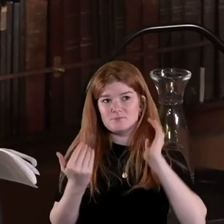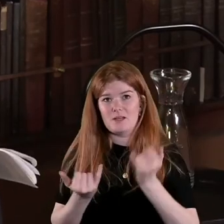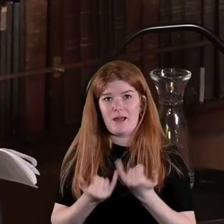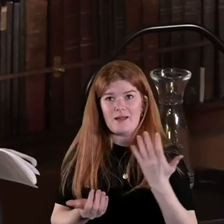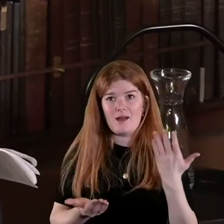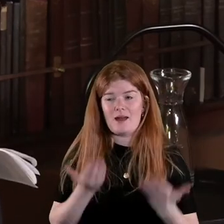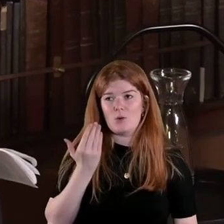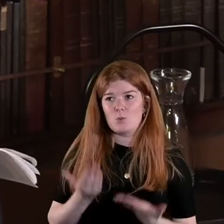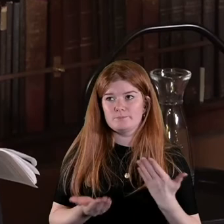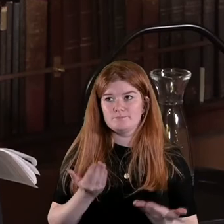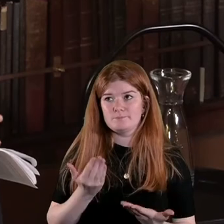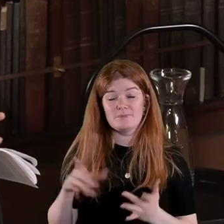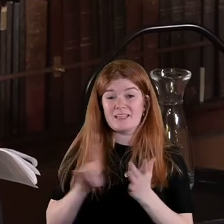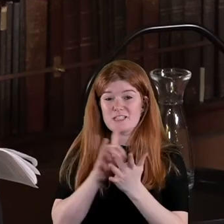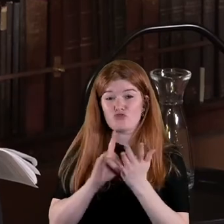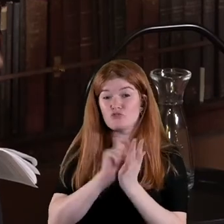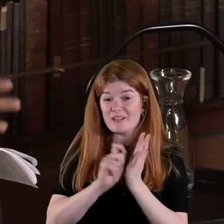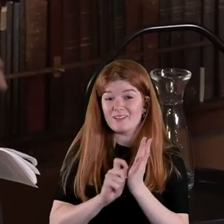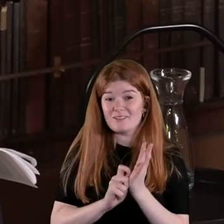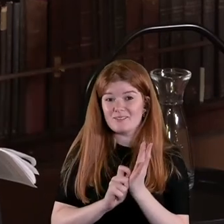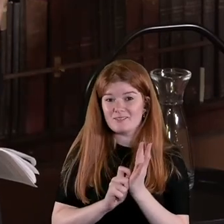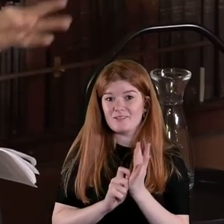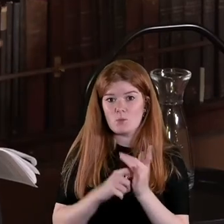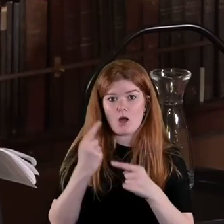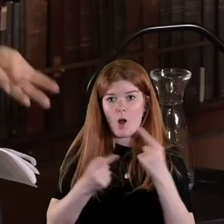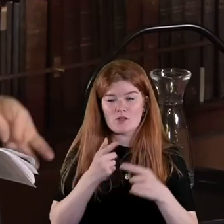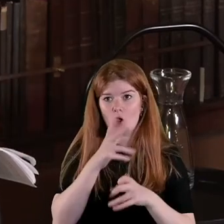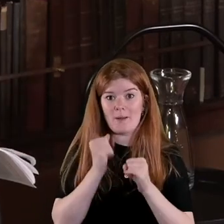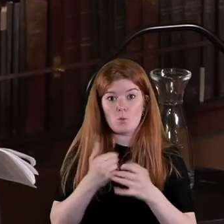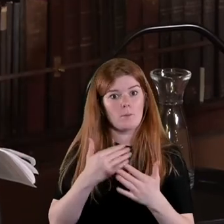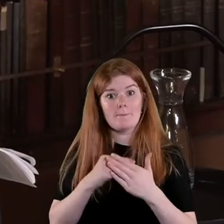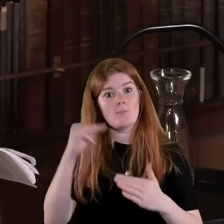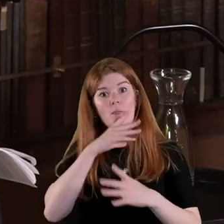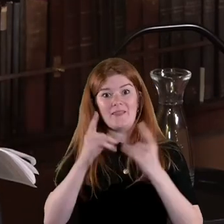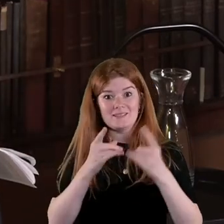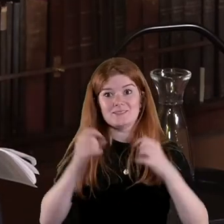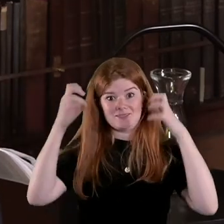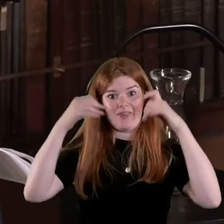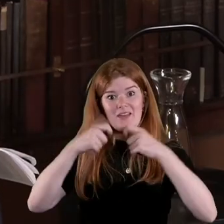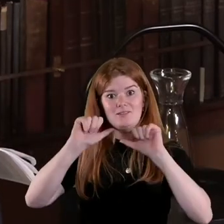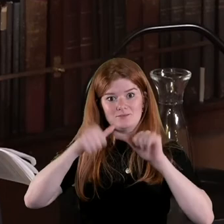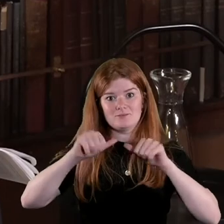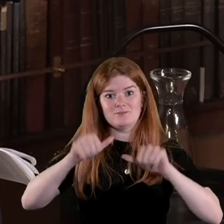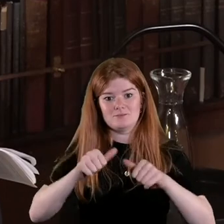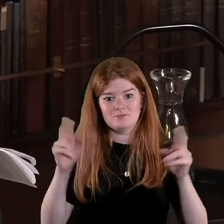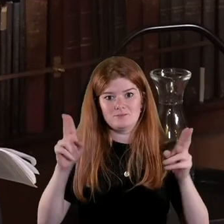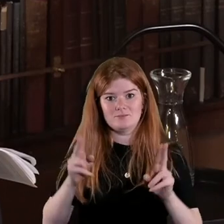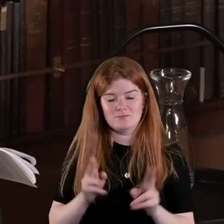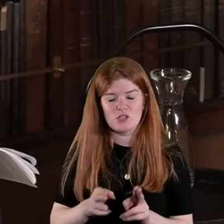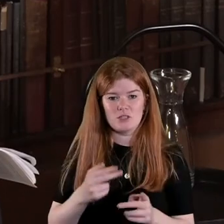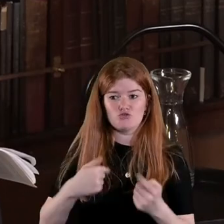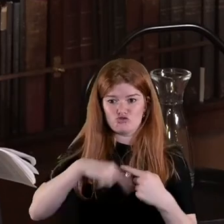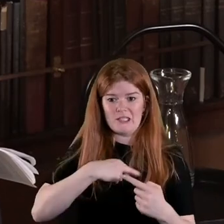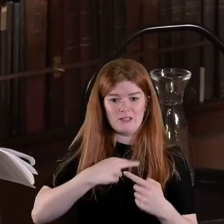in which I suppose the history was written it was a top down you know the grassroots were talking really about experience